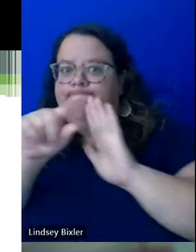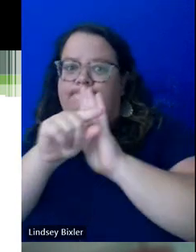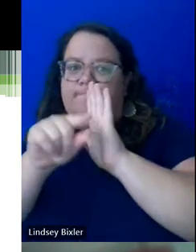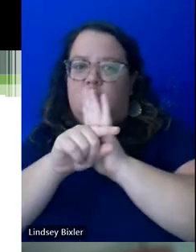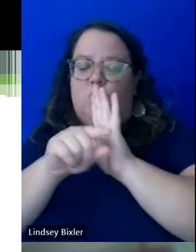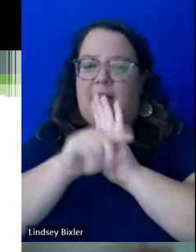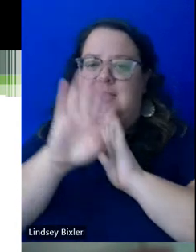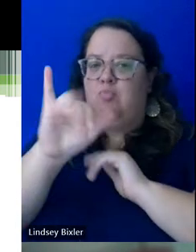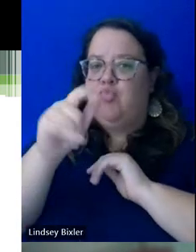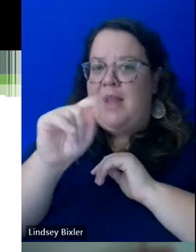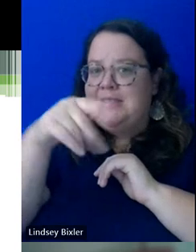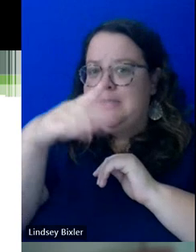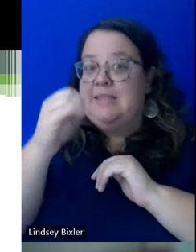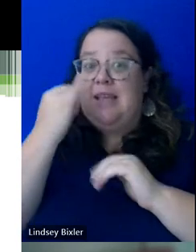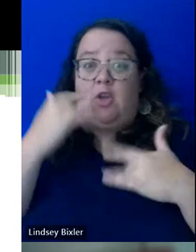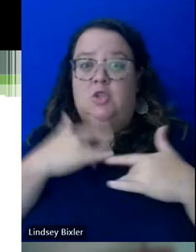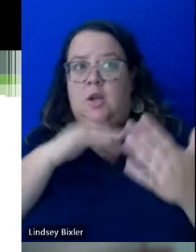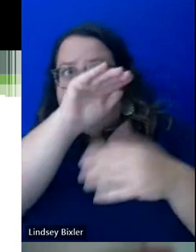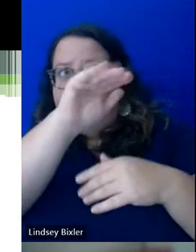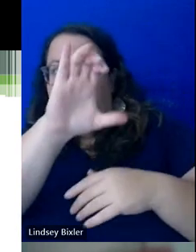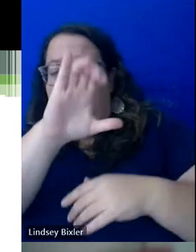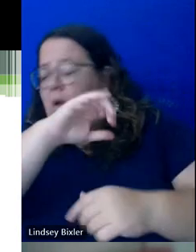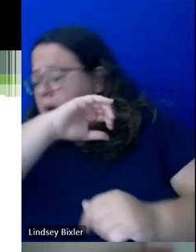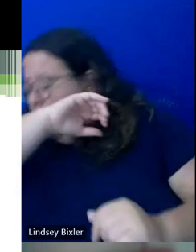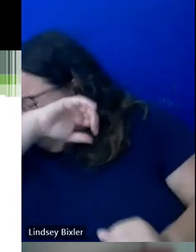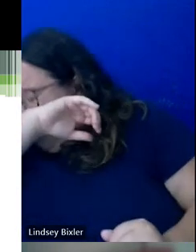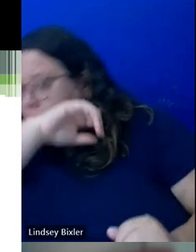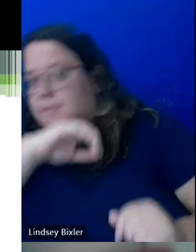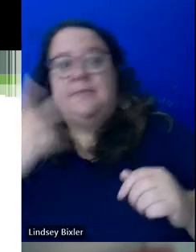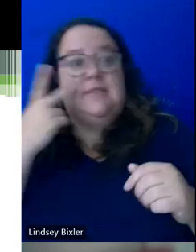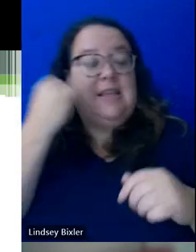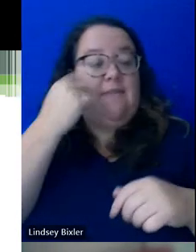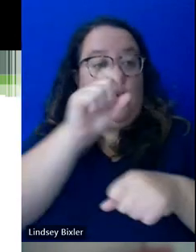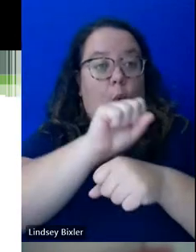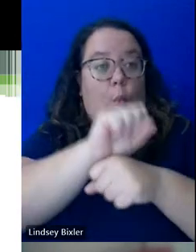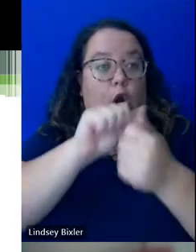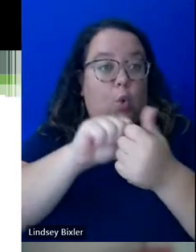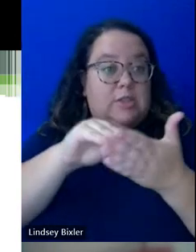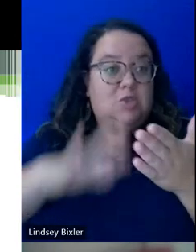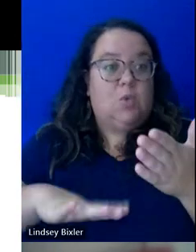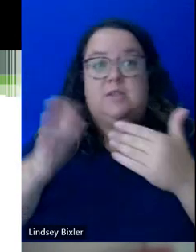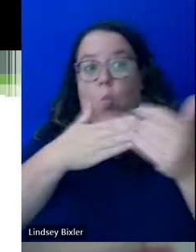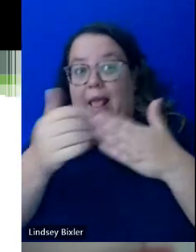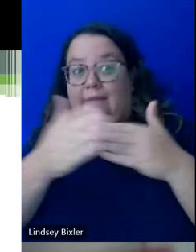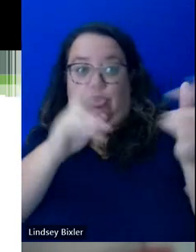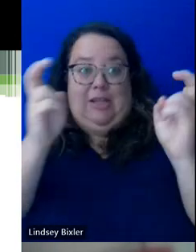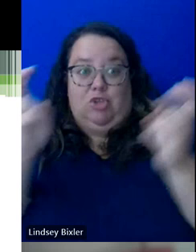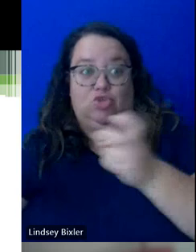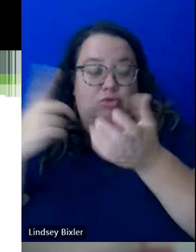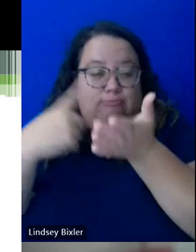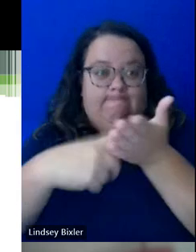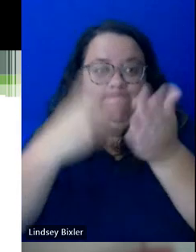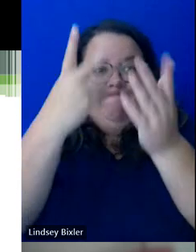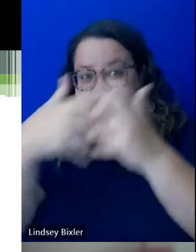is a concern, know, follow up with your faculty members so that you can, you know, work on whatever the issue might be, but also kind of just monitor what your progress